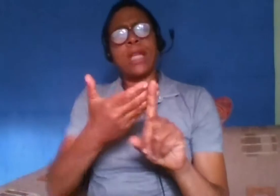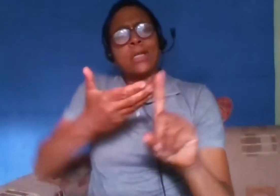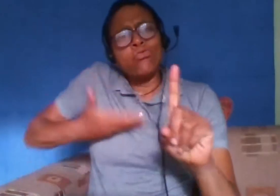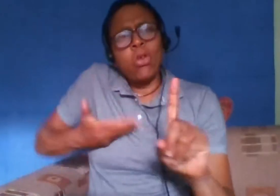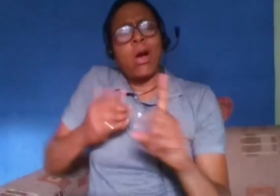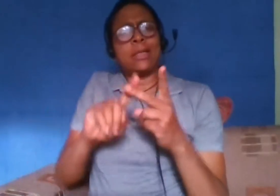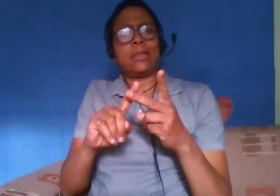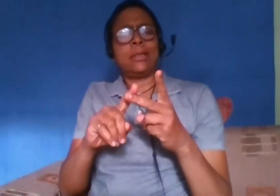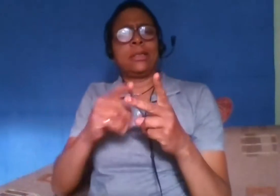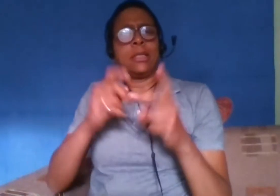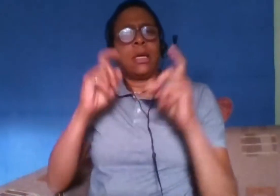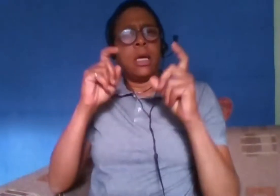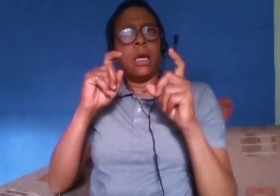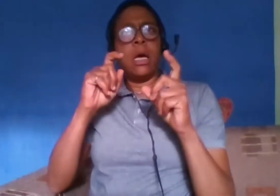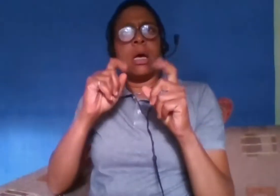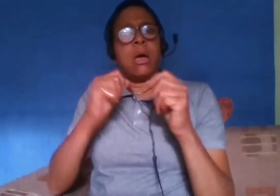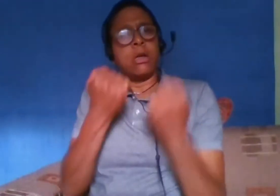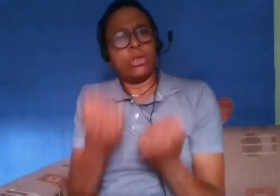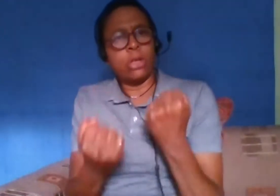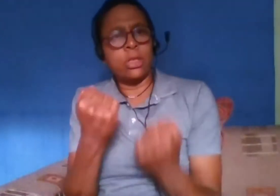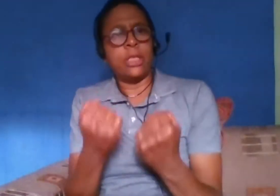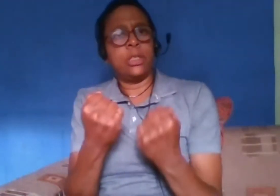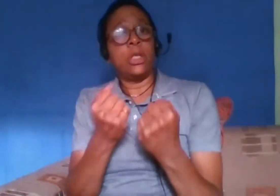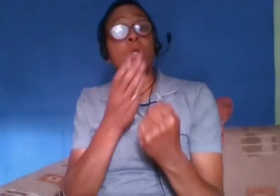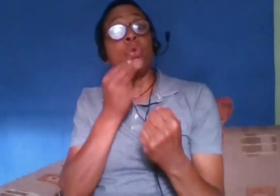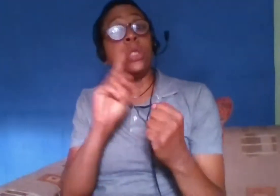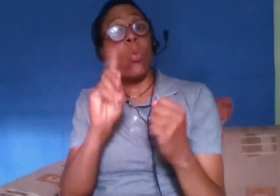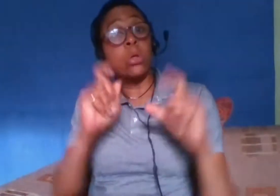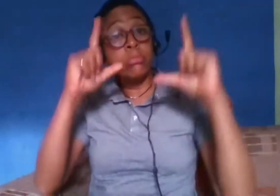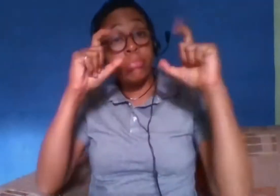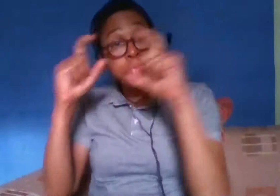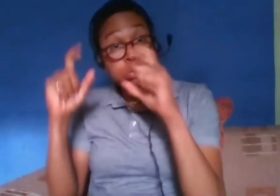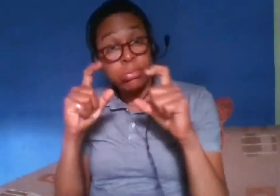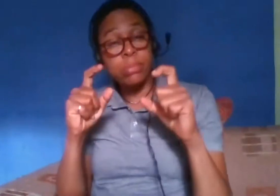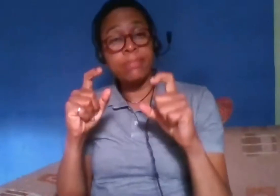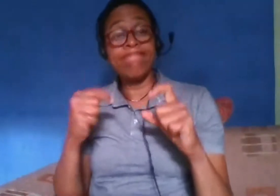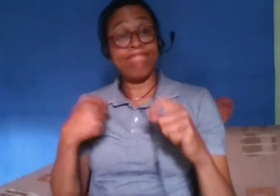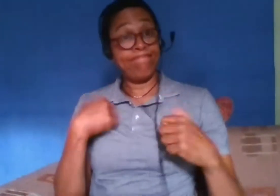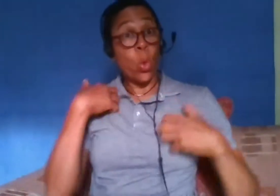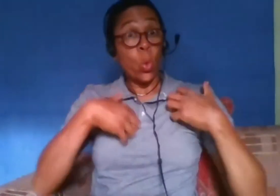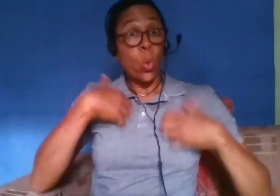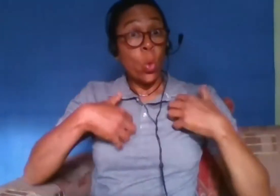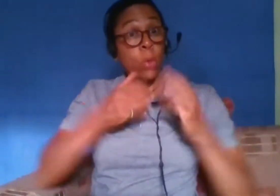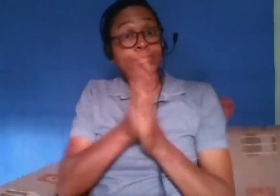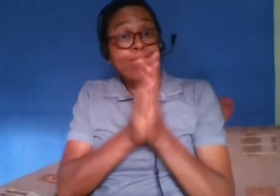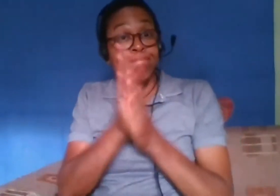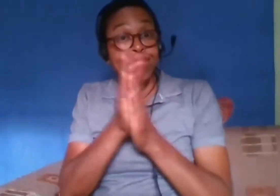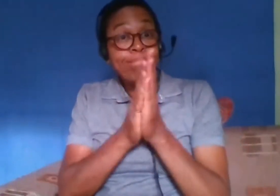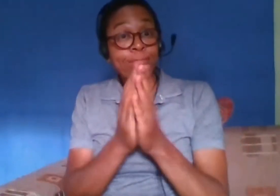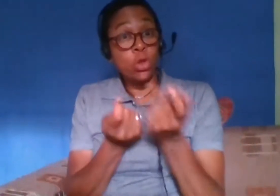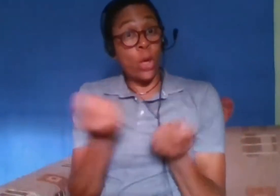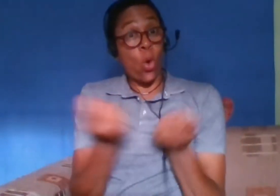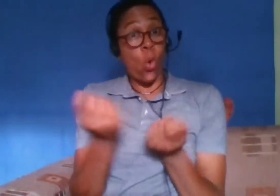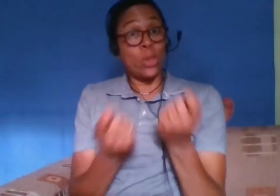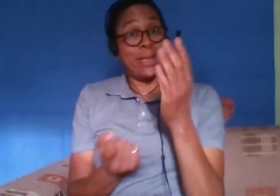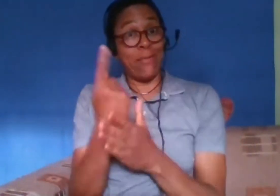photography and lens-based media i'm very excited to be hosting this event tonight and to be joined by our two guest speakers Jabir